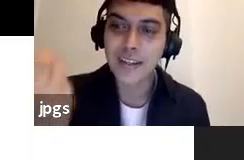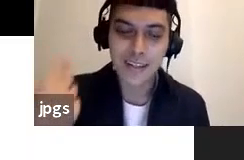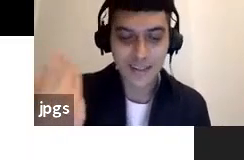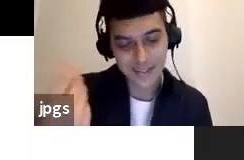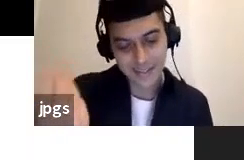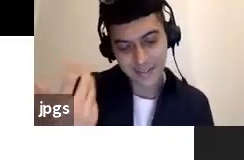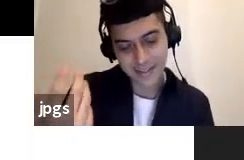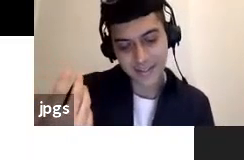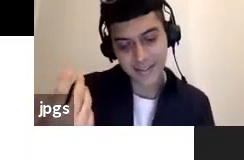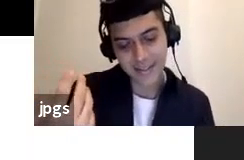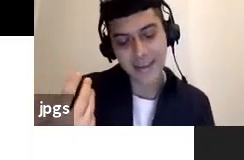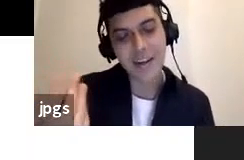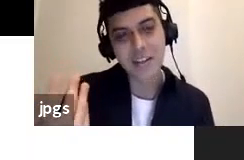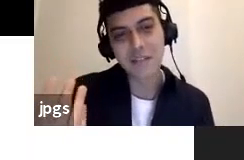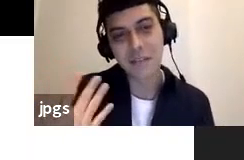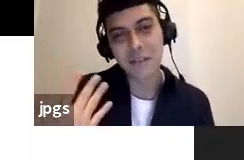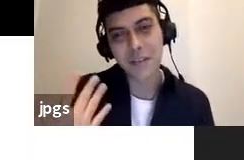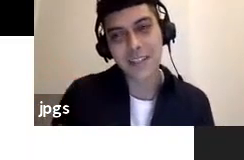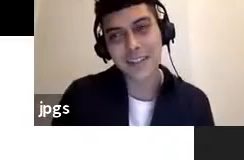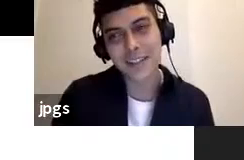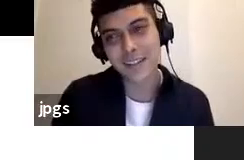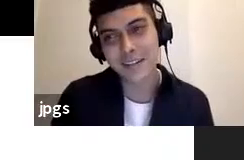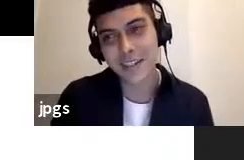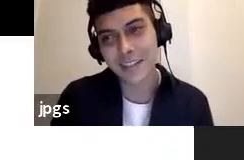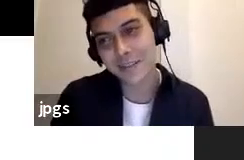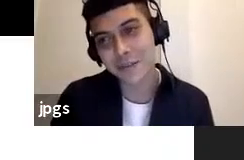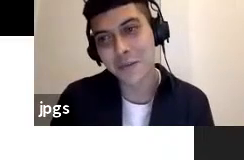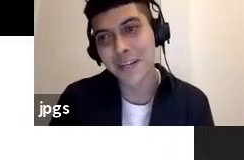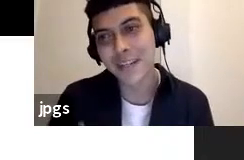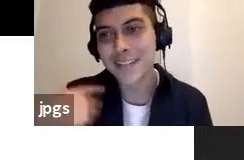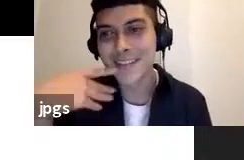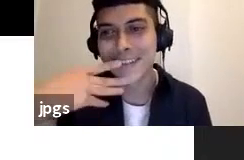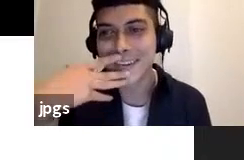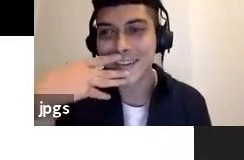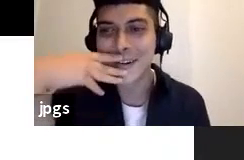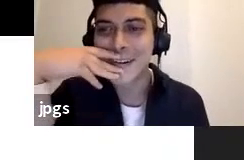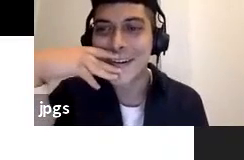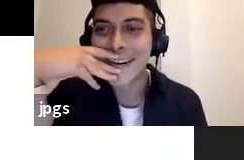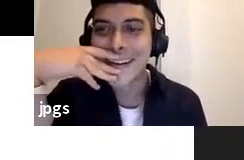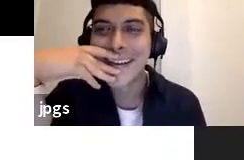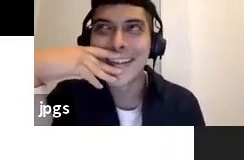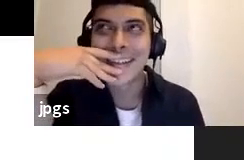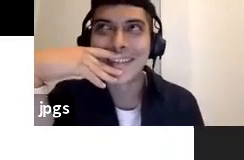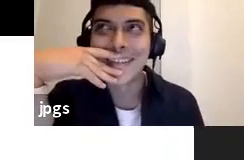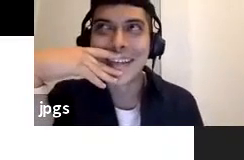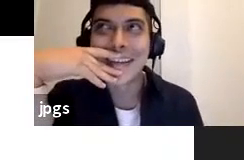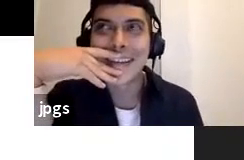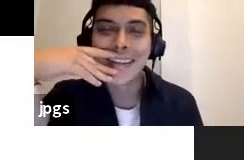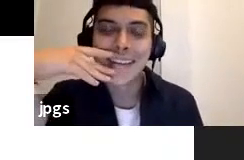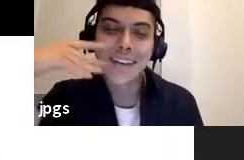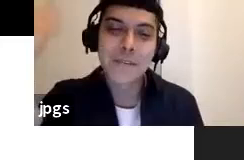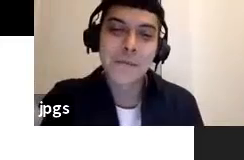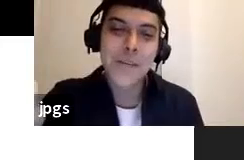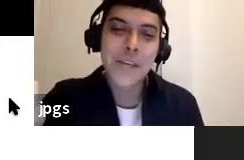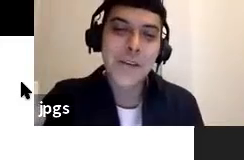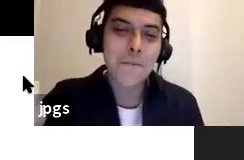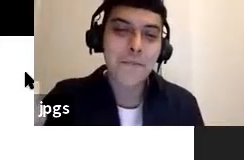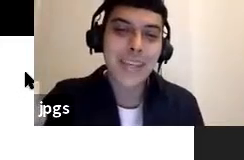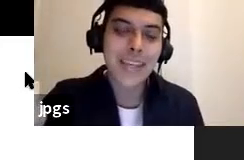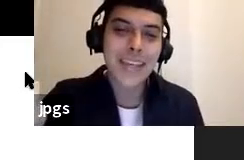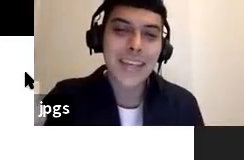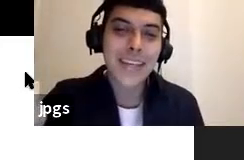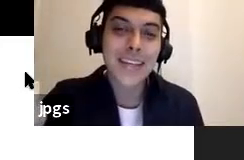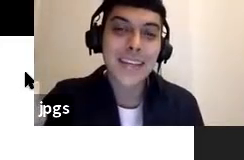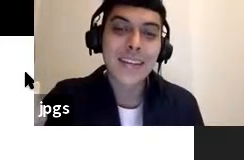like uh energy flowing direct to your brain direct something like that for me